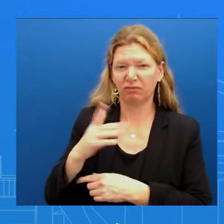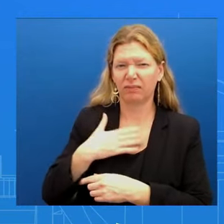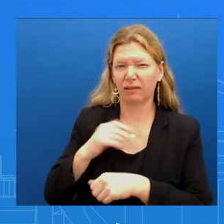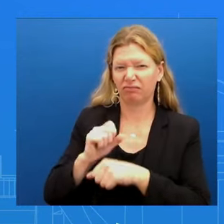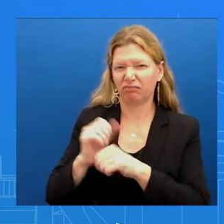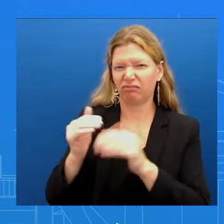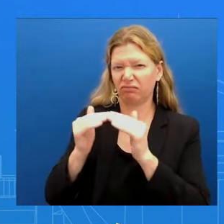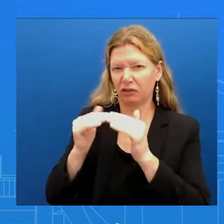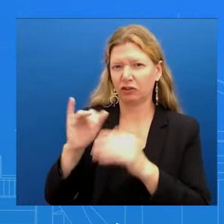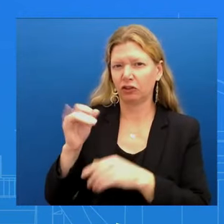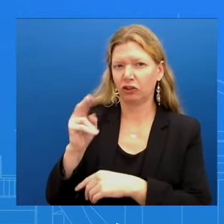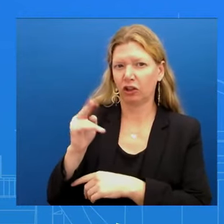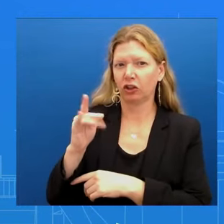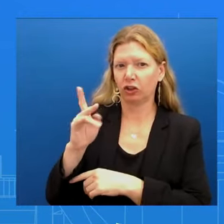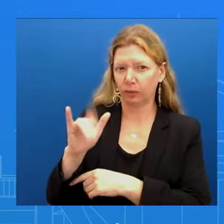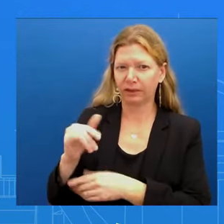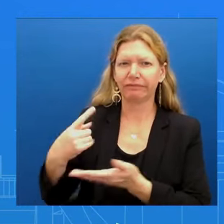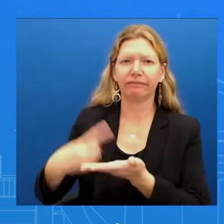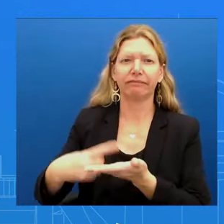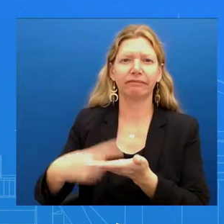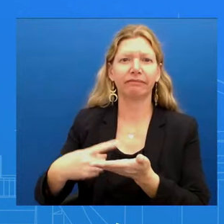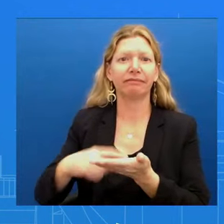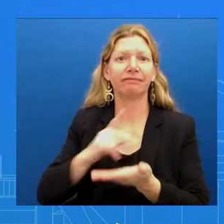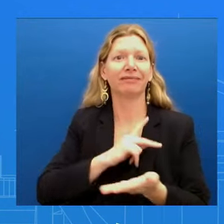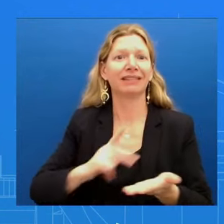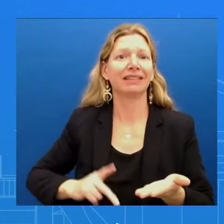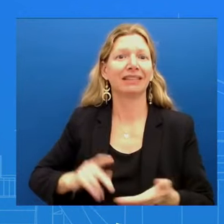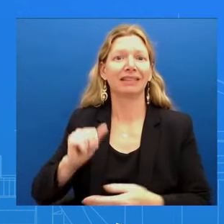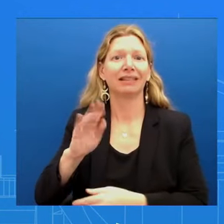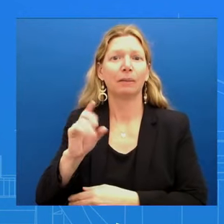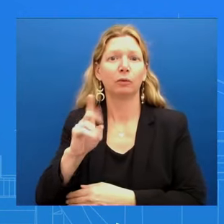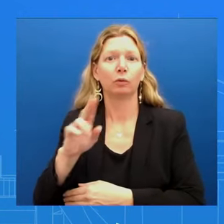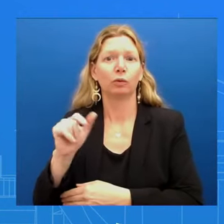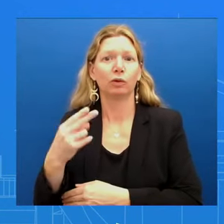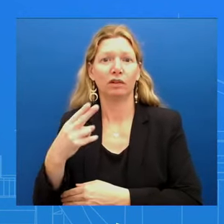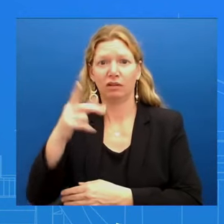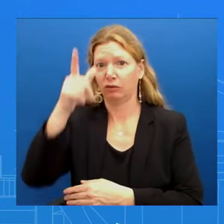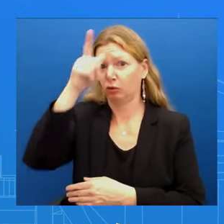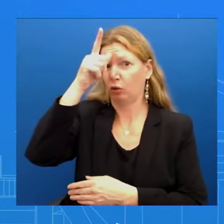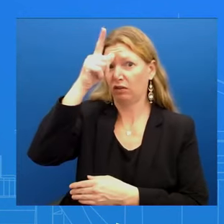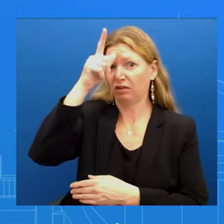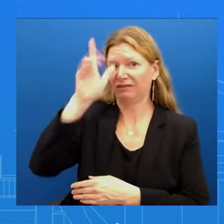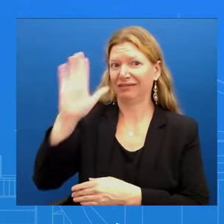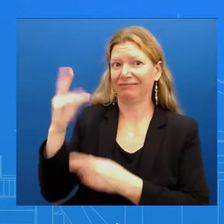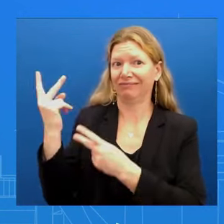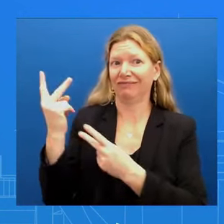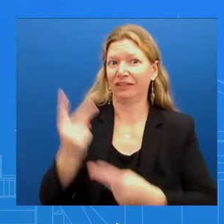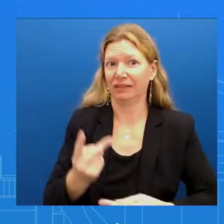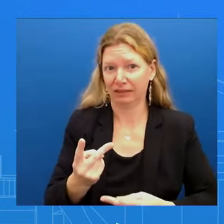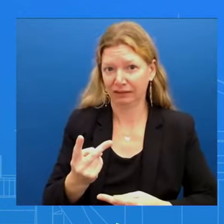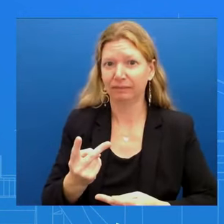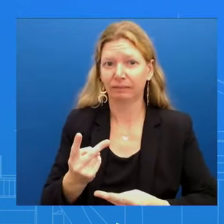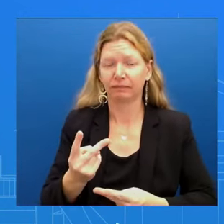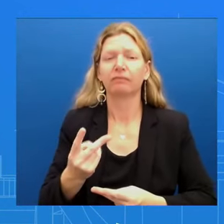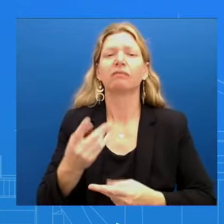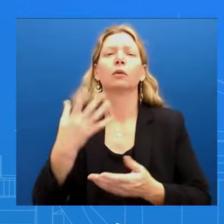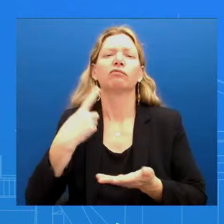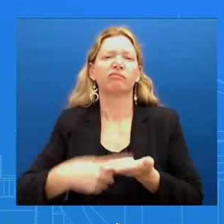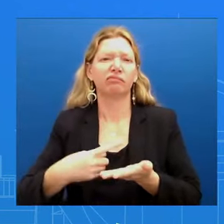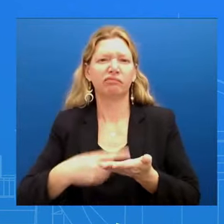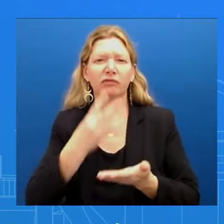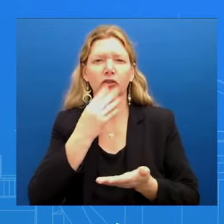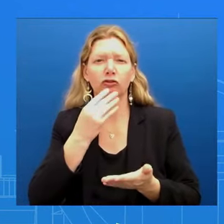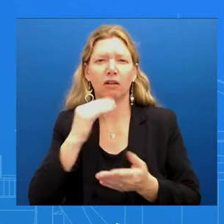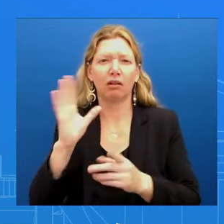of Jordan and the latest on the Israeli hostages who were freed in Rafa and also the libido quarter private sector investment